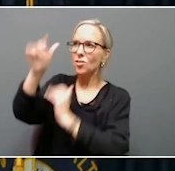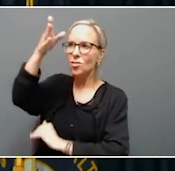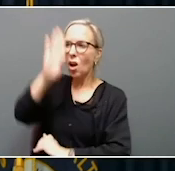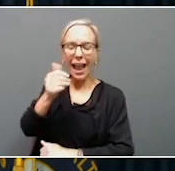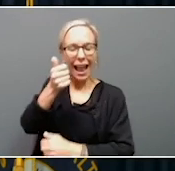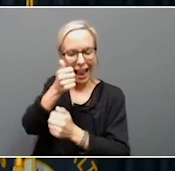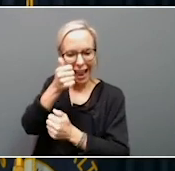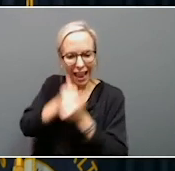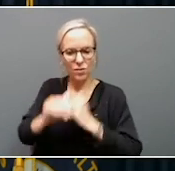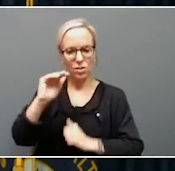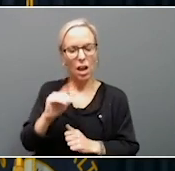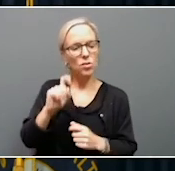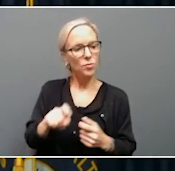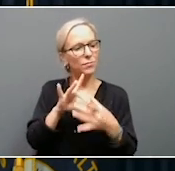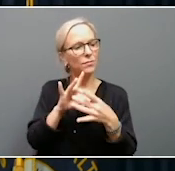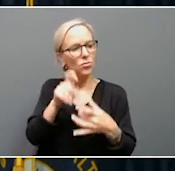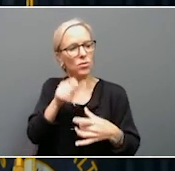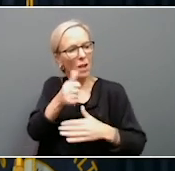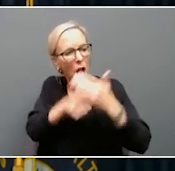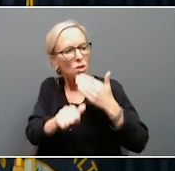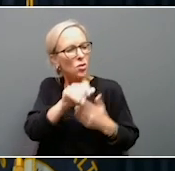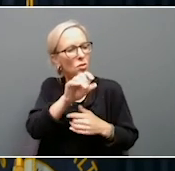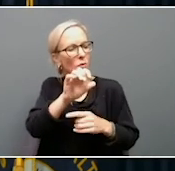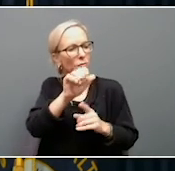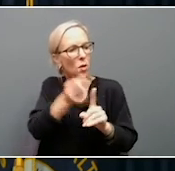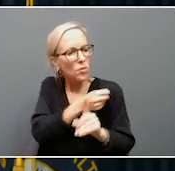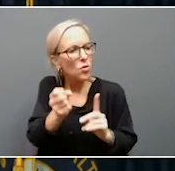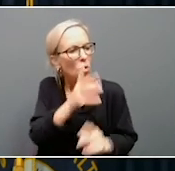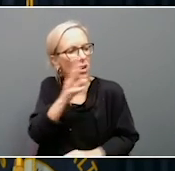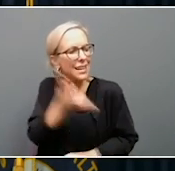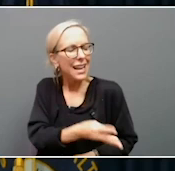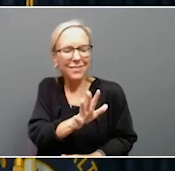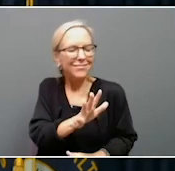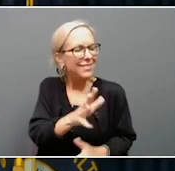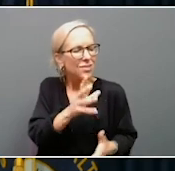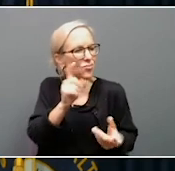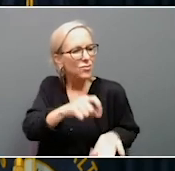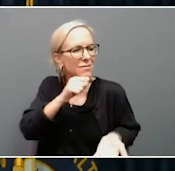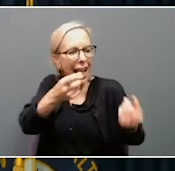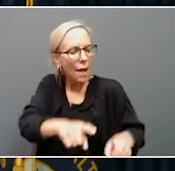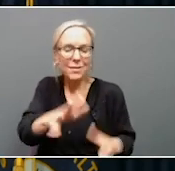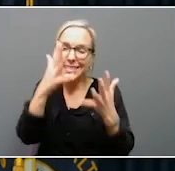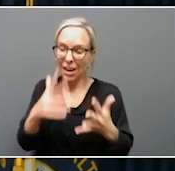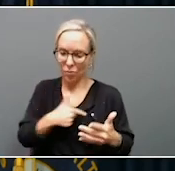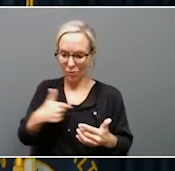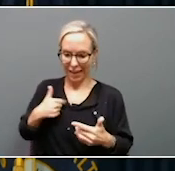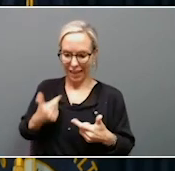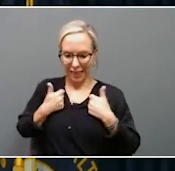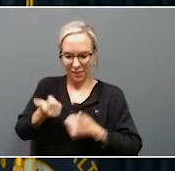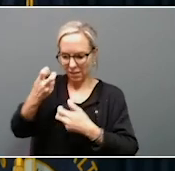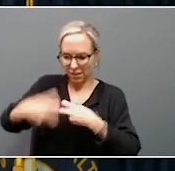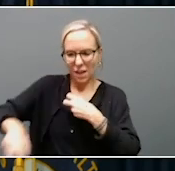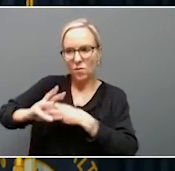of abuse and neglect. Sadly, we live in a tough world where many of the kids that come under the state's